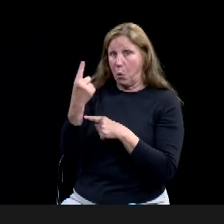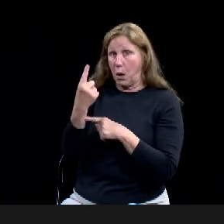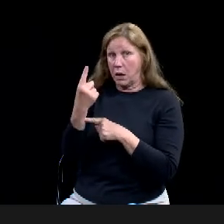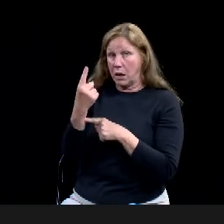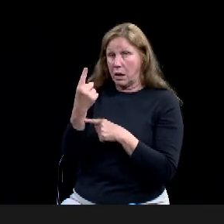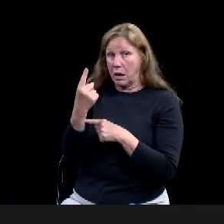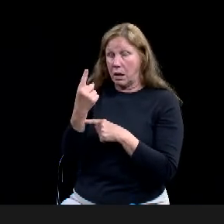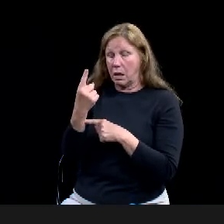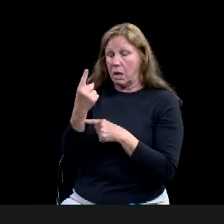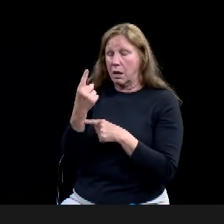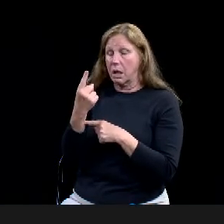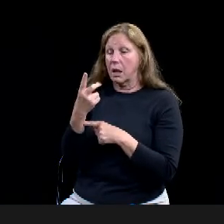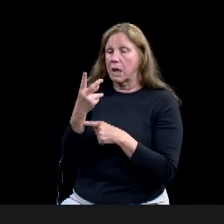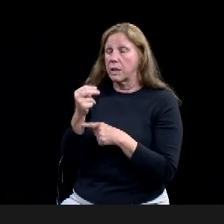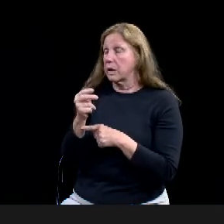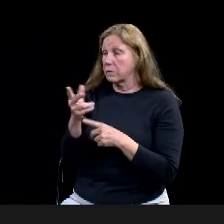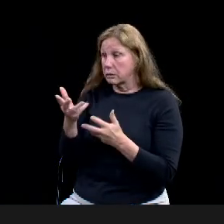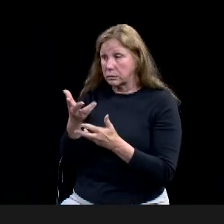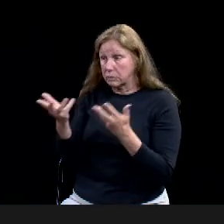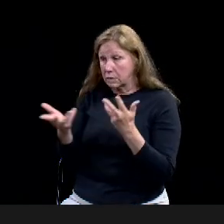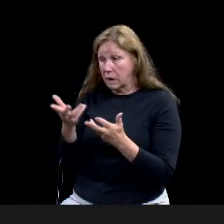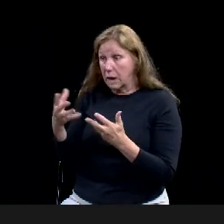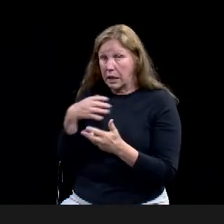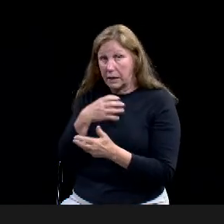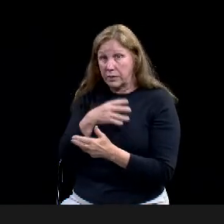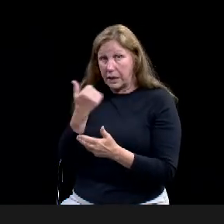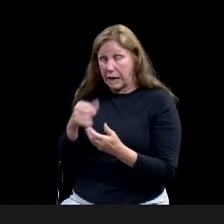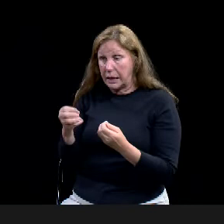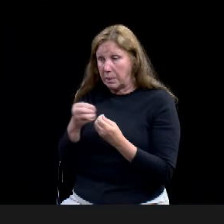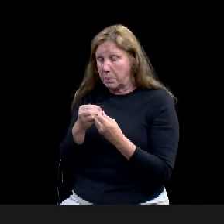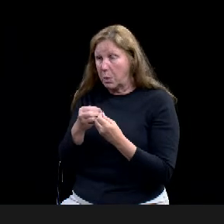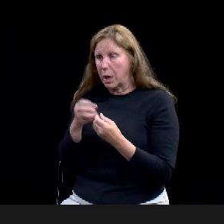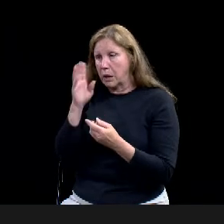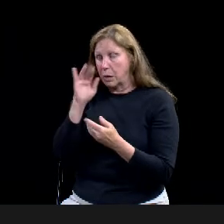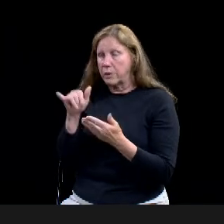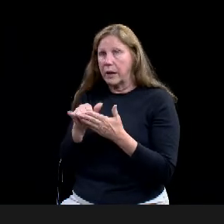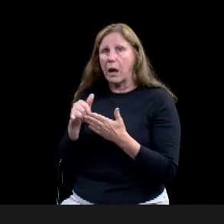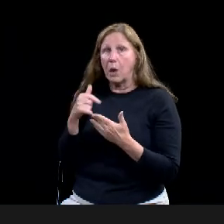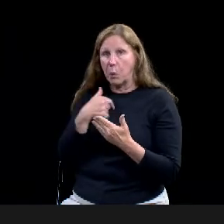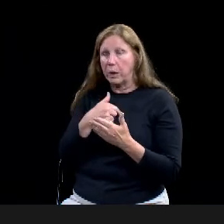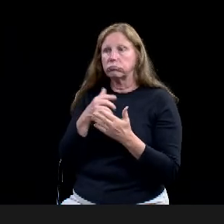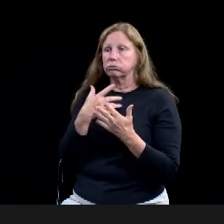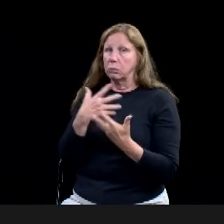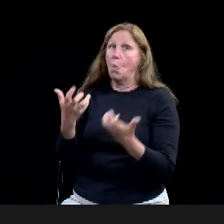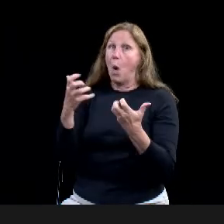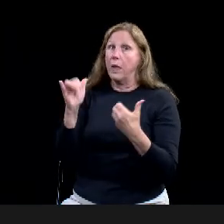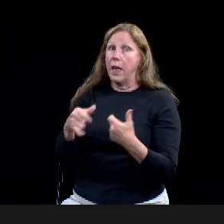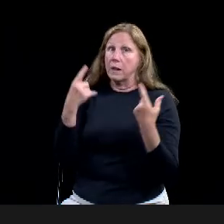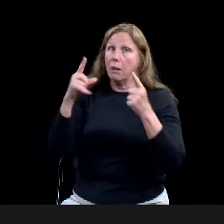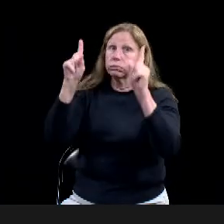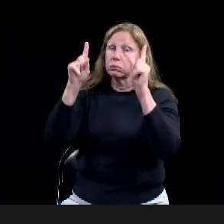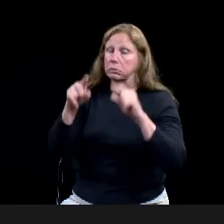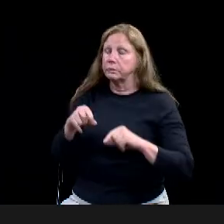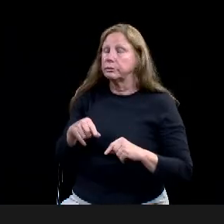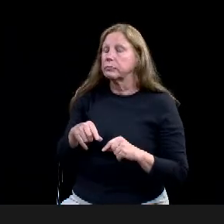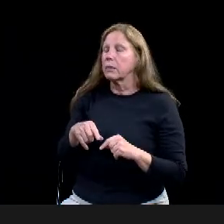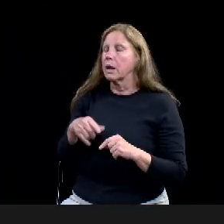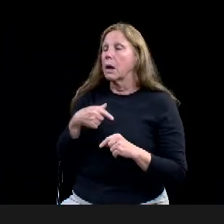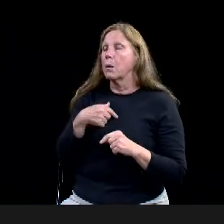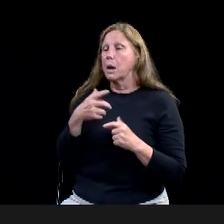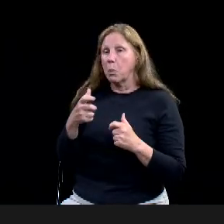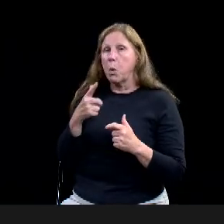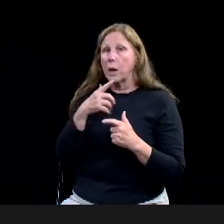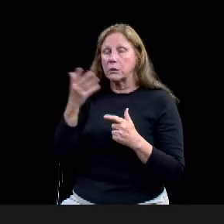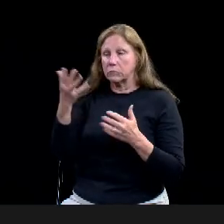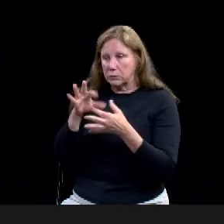and, and want to speak on. So, um, I'll just encourage council members who have more questions to jump in here, but also